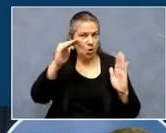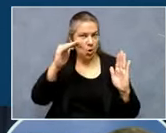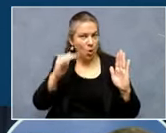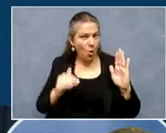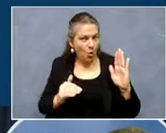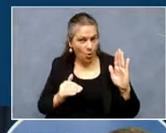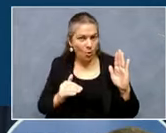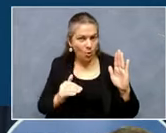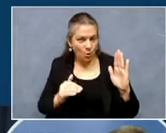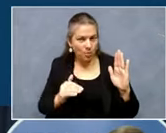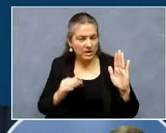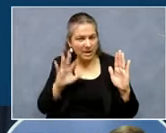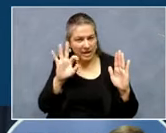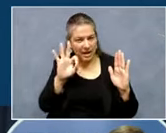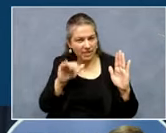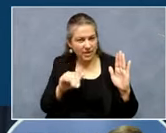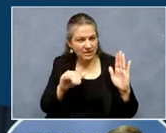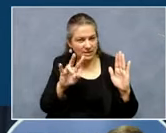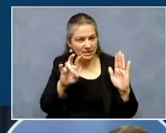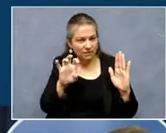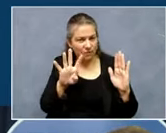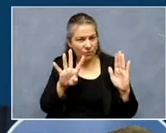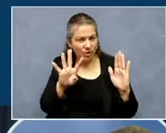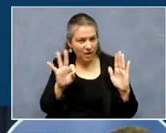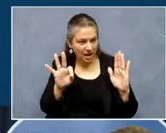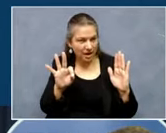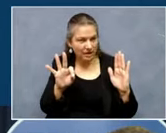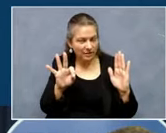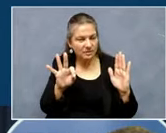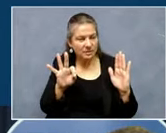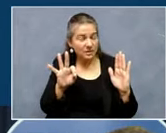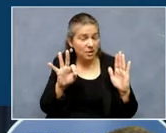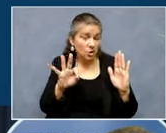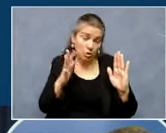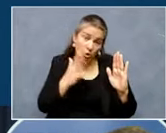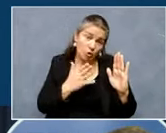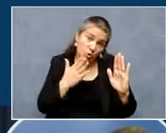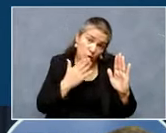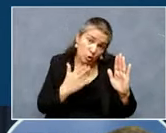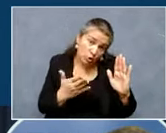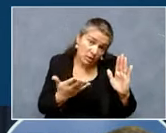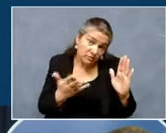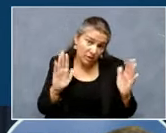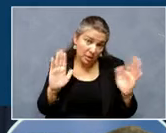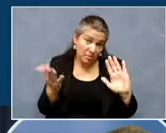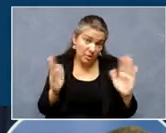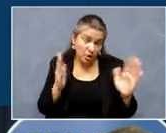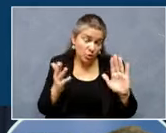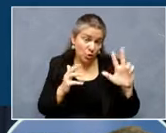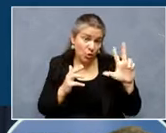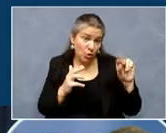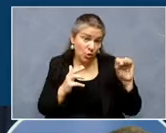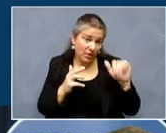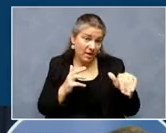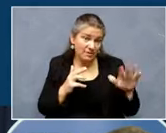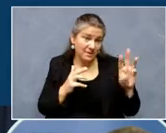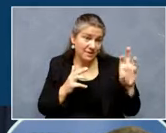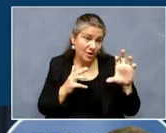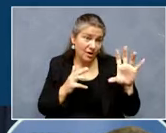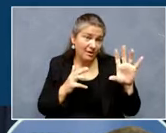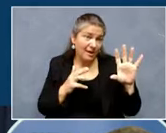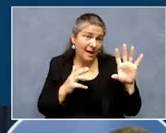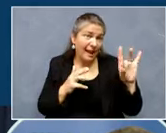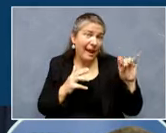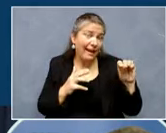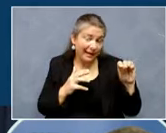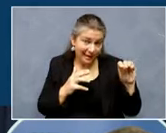,749, you know, that looks good when you compare it to 30,680. But look at